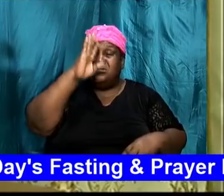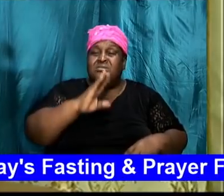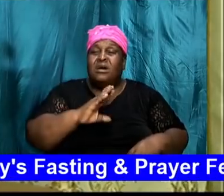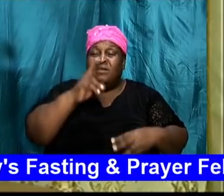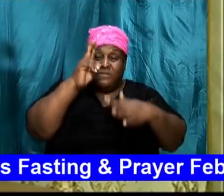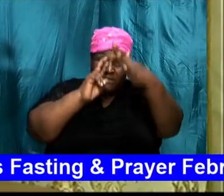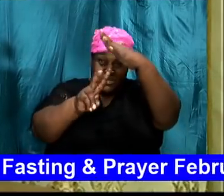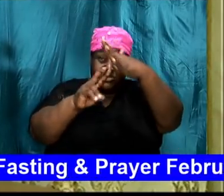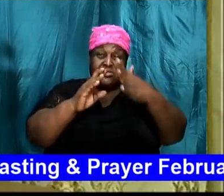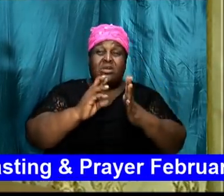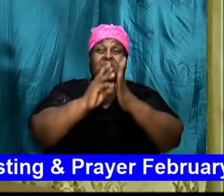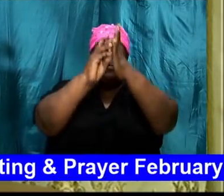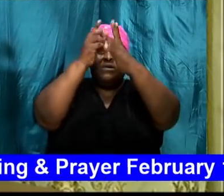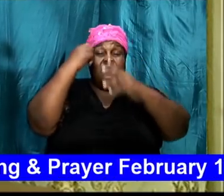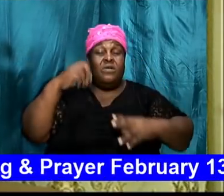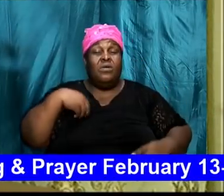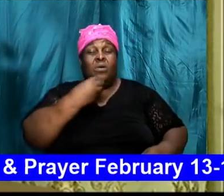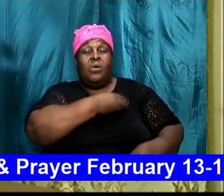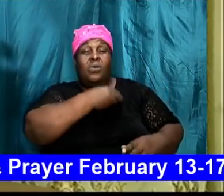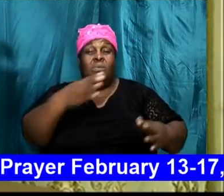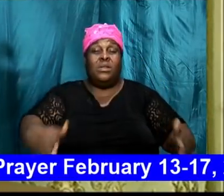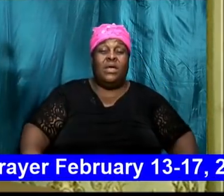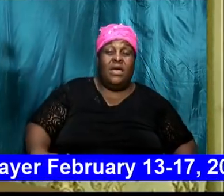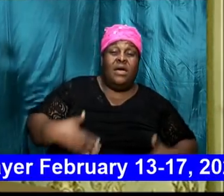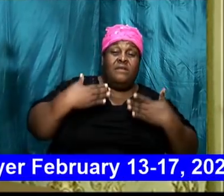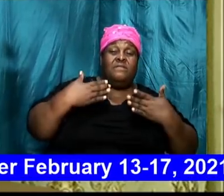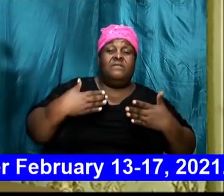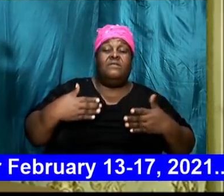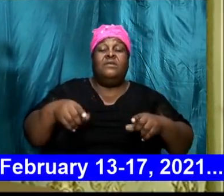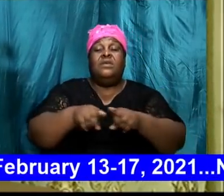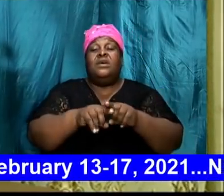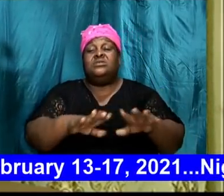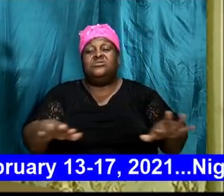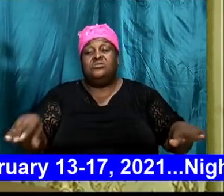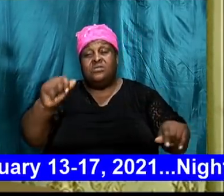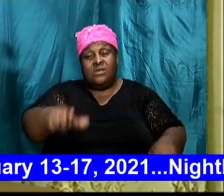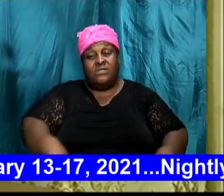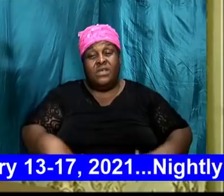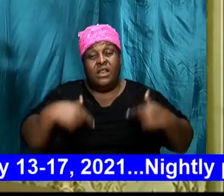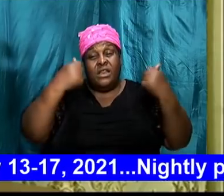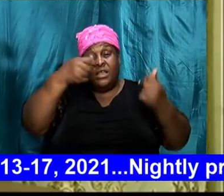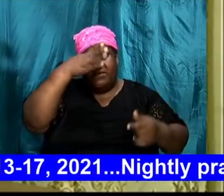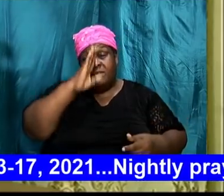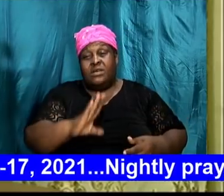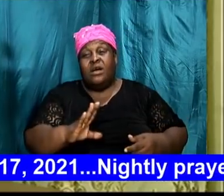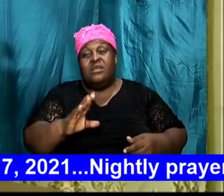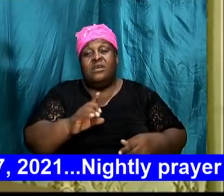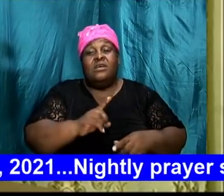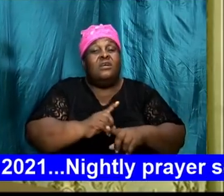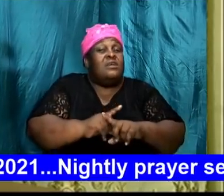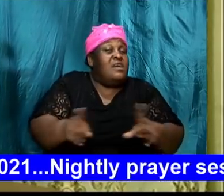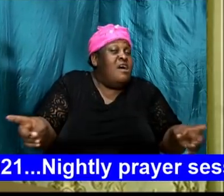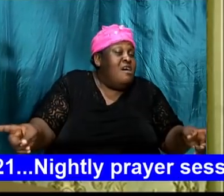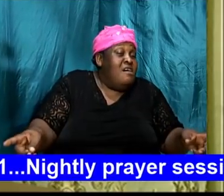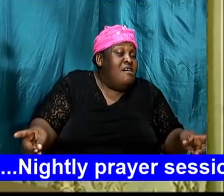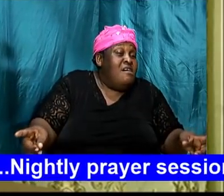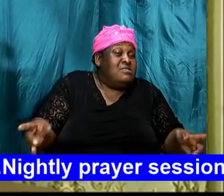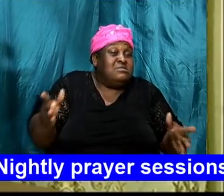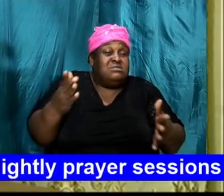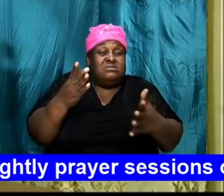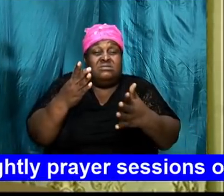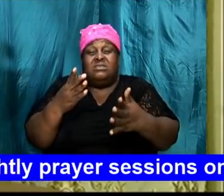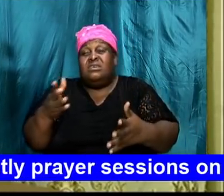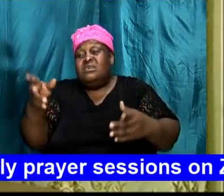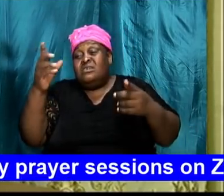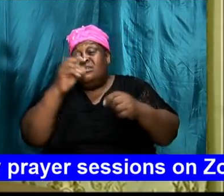for our life. And as children of the living God, are going to find out that we cannot resist the will of God. As